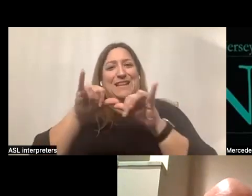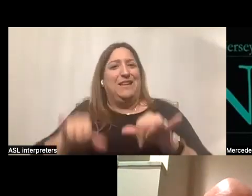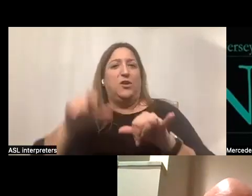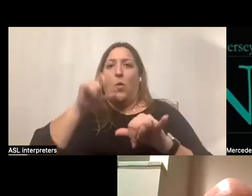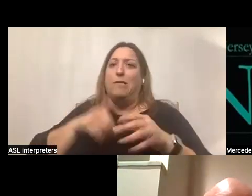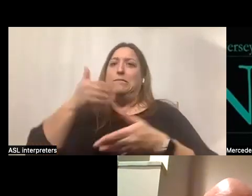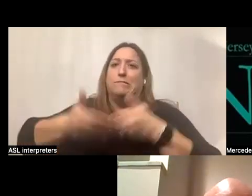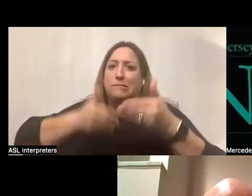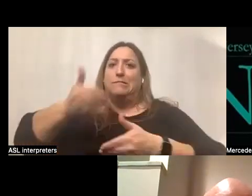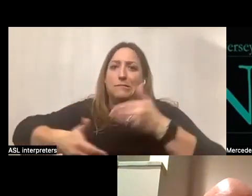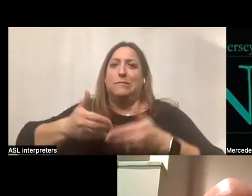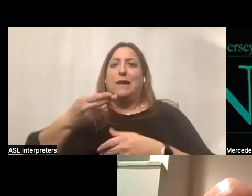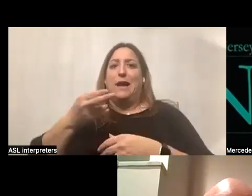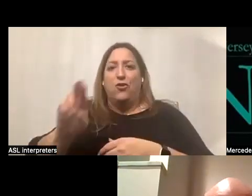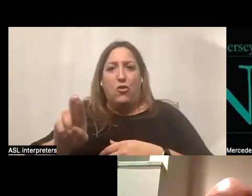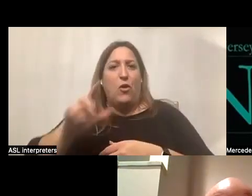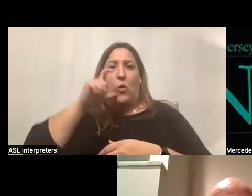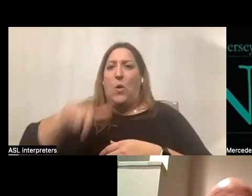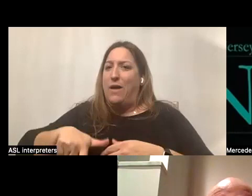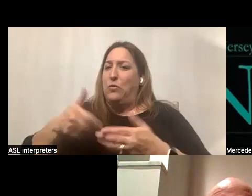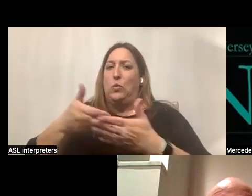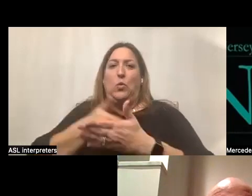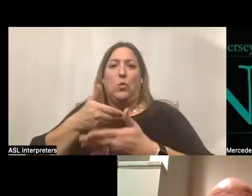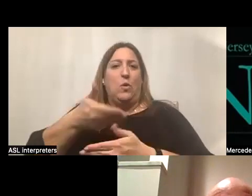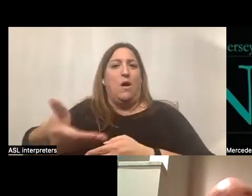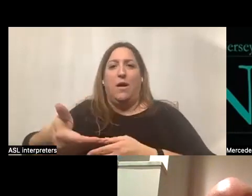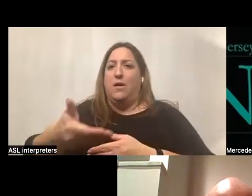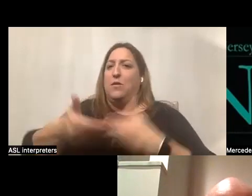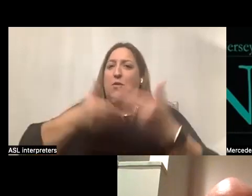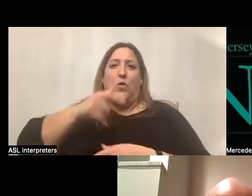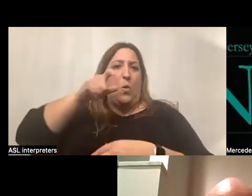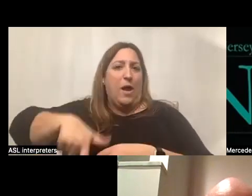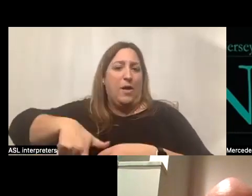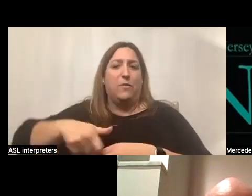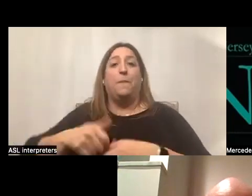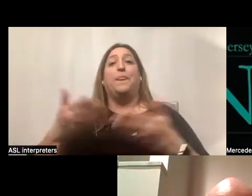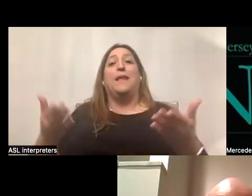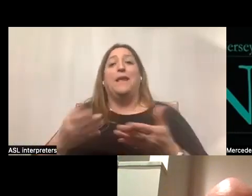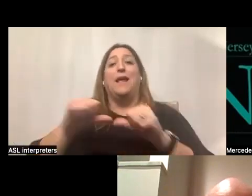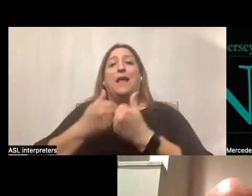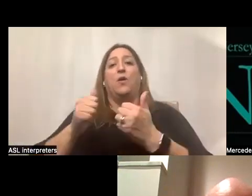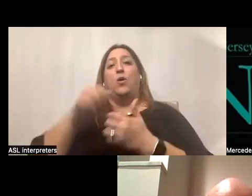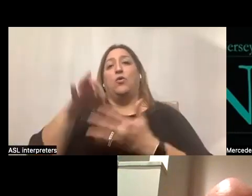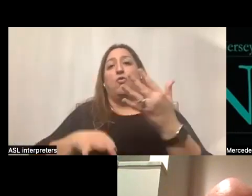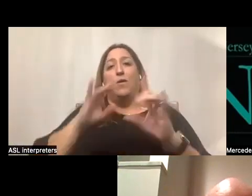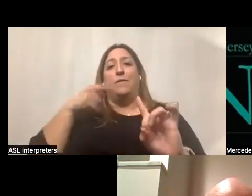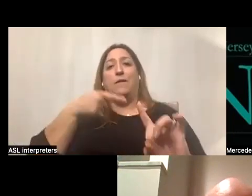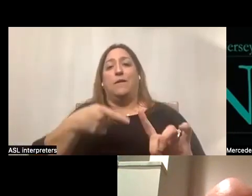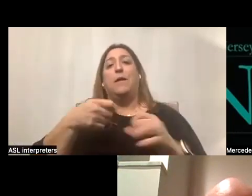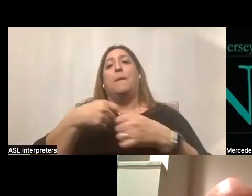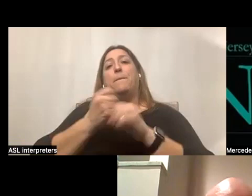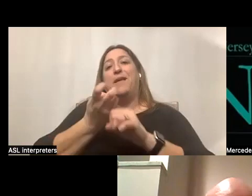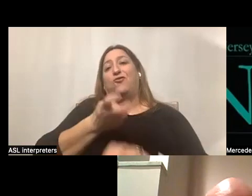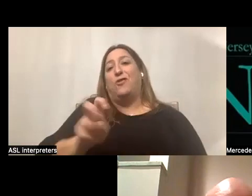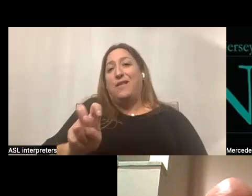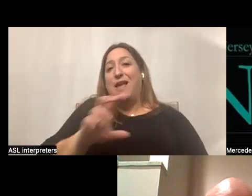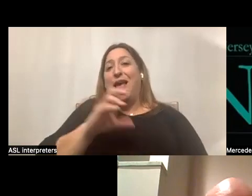our human resources new hire process. We here at agency with choice aim to make the transition and